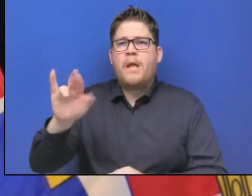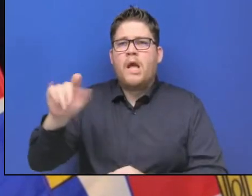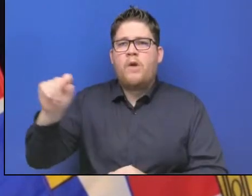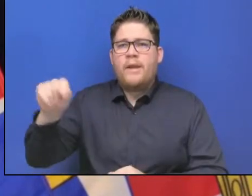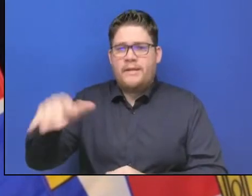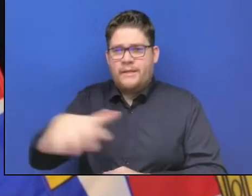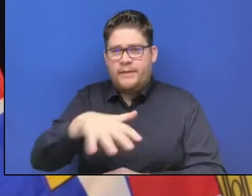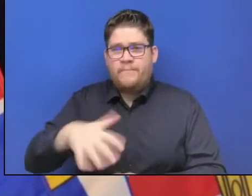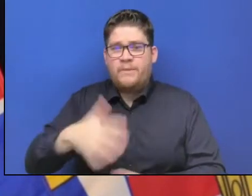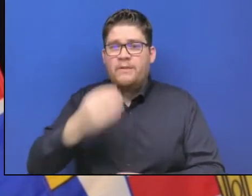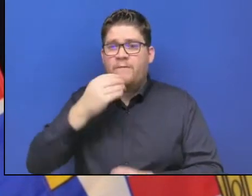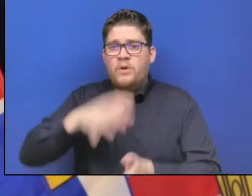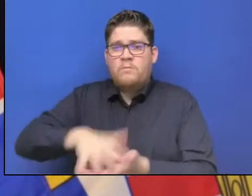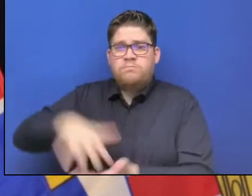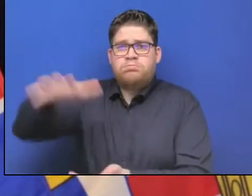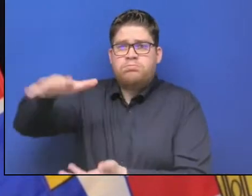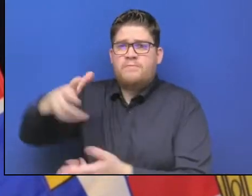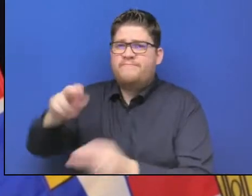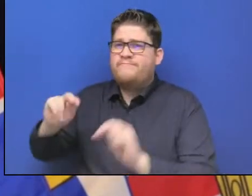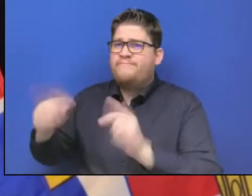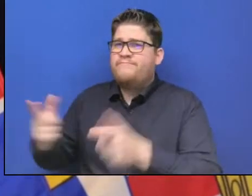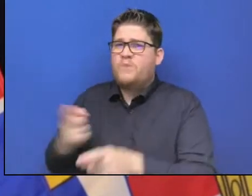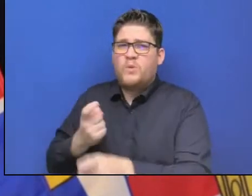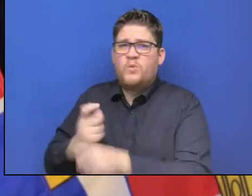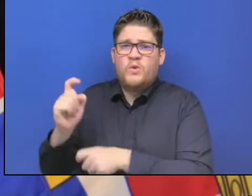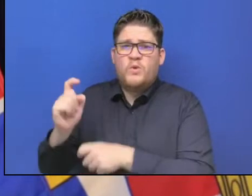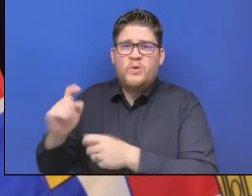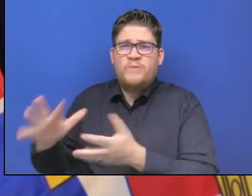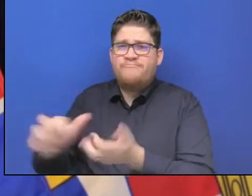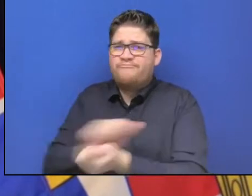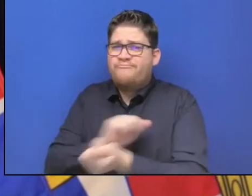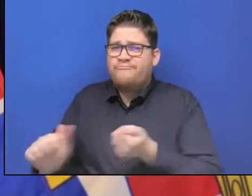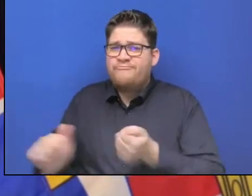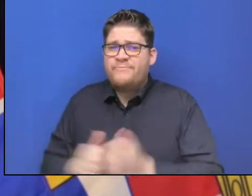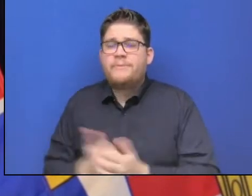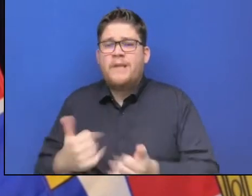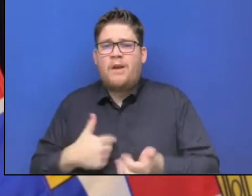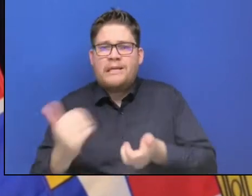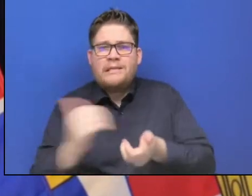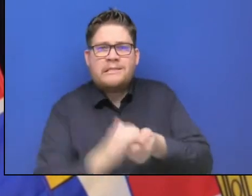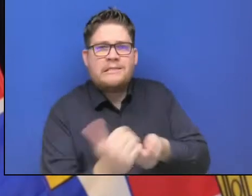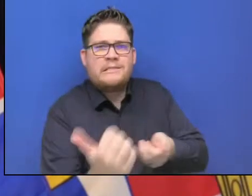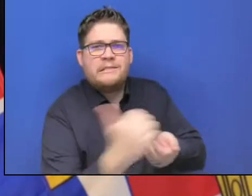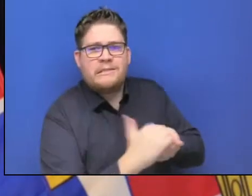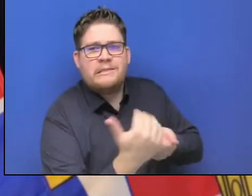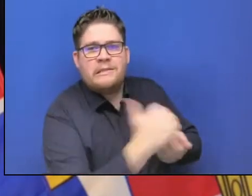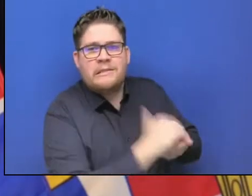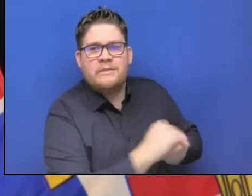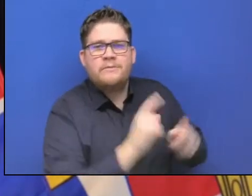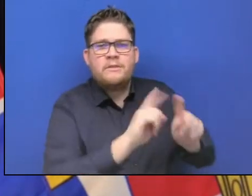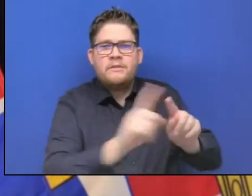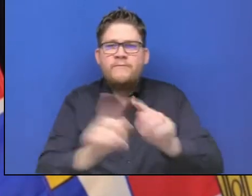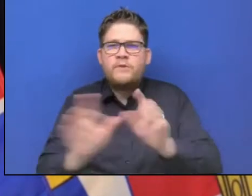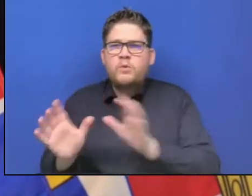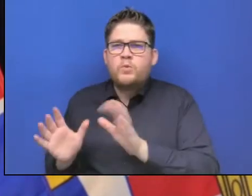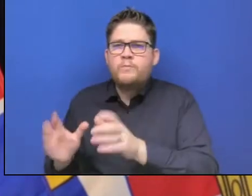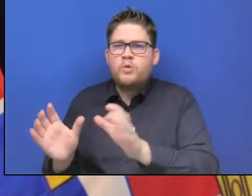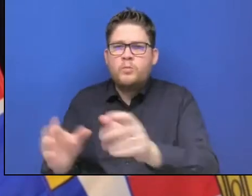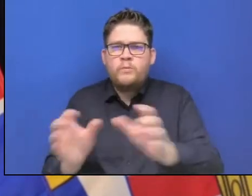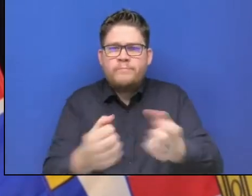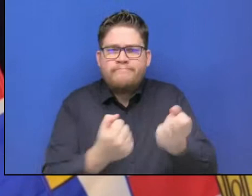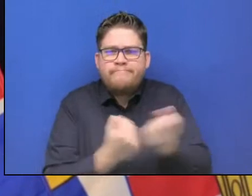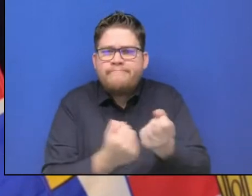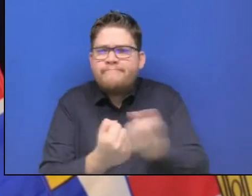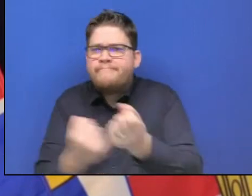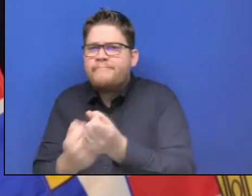horse council and the Nicola Valley Rodeo Association are two of the groups that are helping to support the efforts there. And they're doing a great